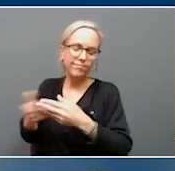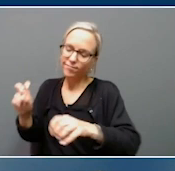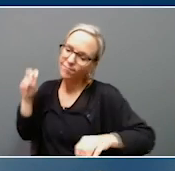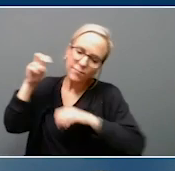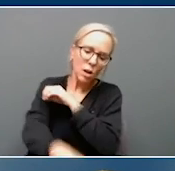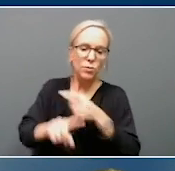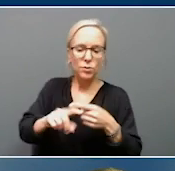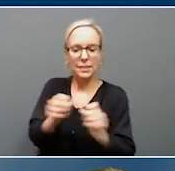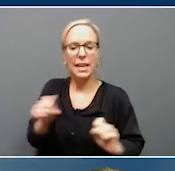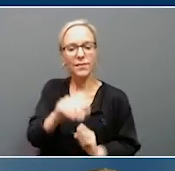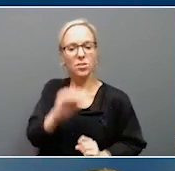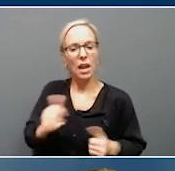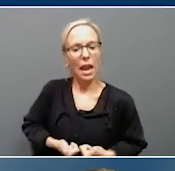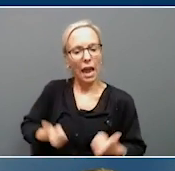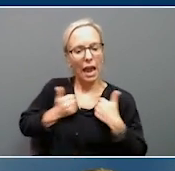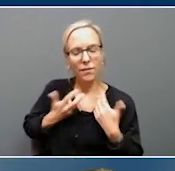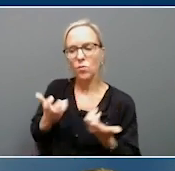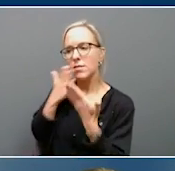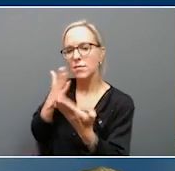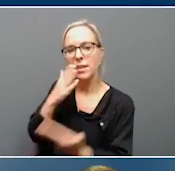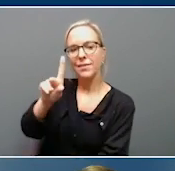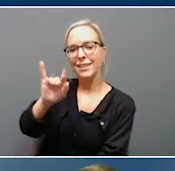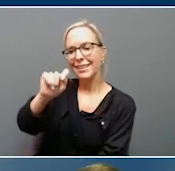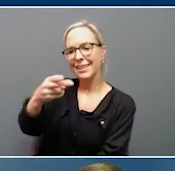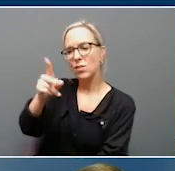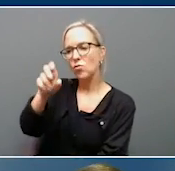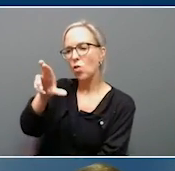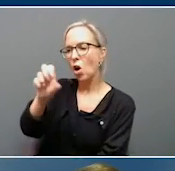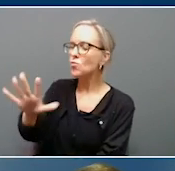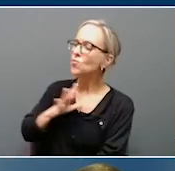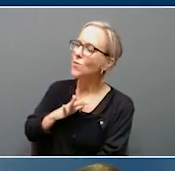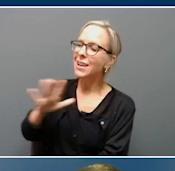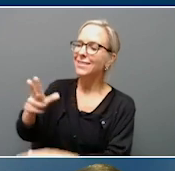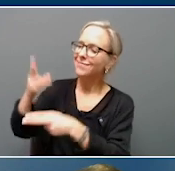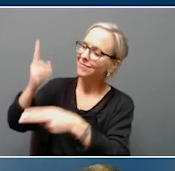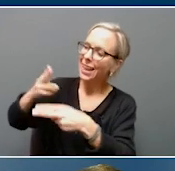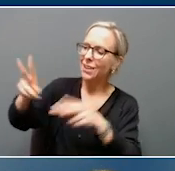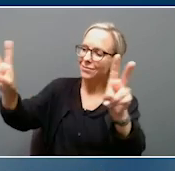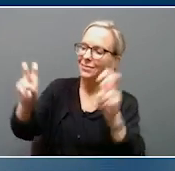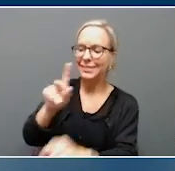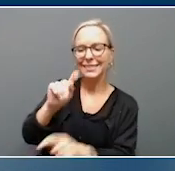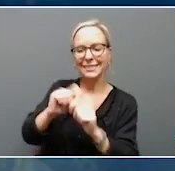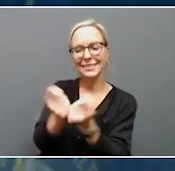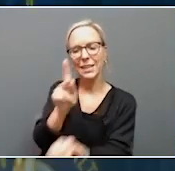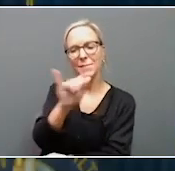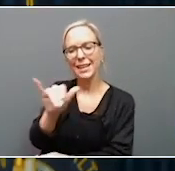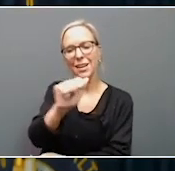this week, we are naming Keith Rogers, one of our finest, and Team Kentucky, our Team Kentucky All-Star.